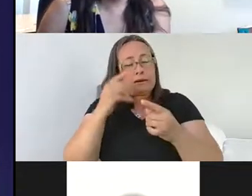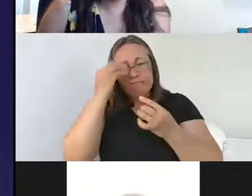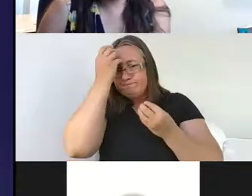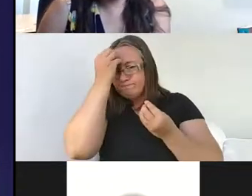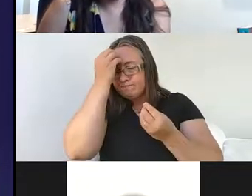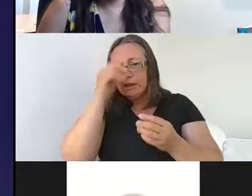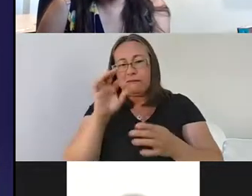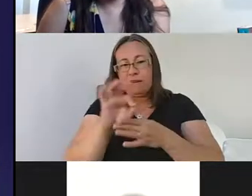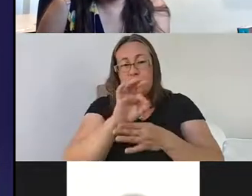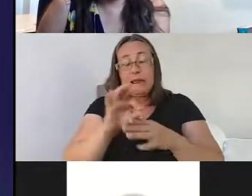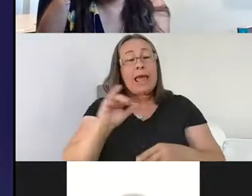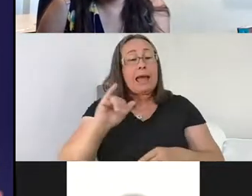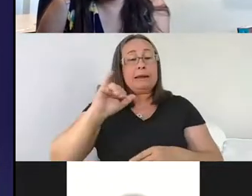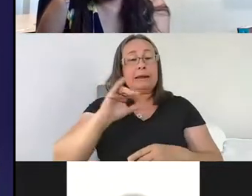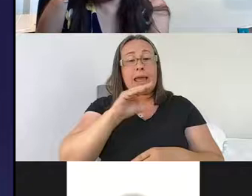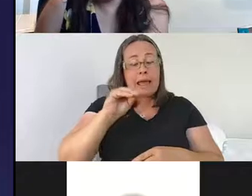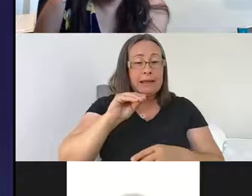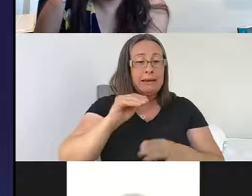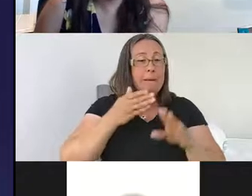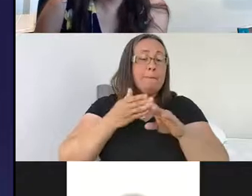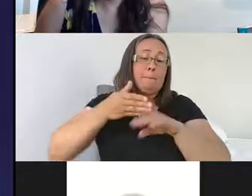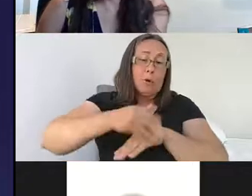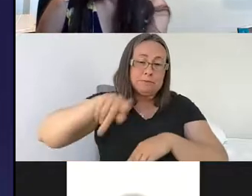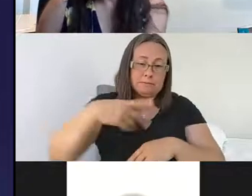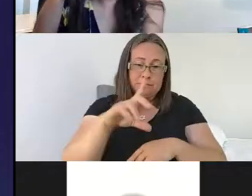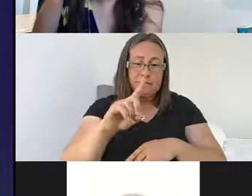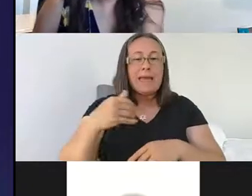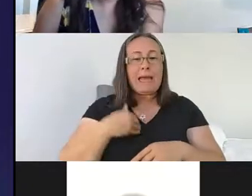And as a postdoc, I had my second kid, Natalie.